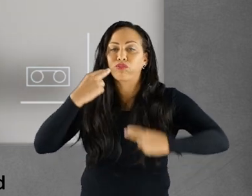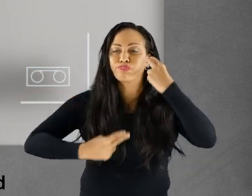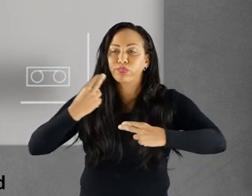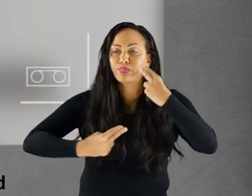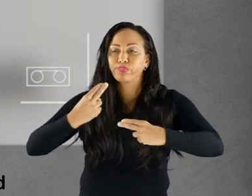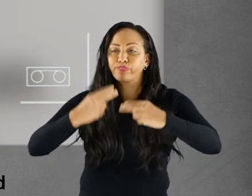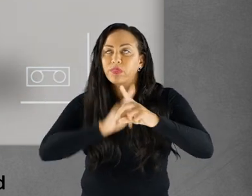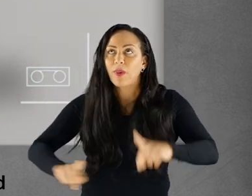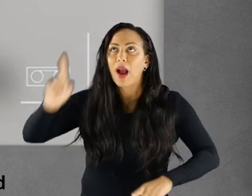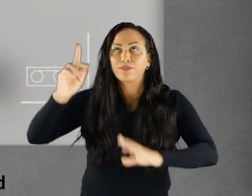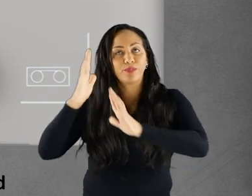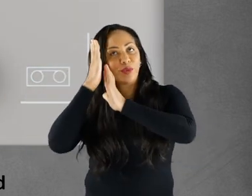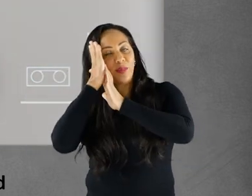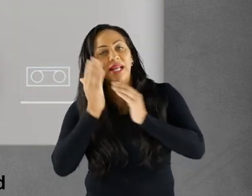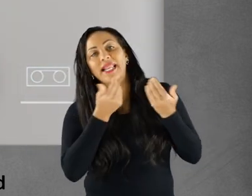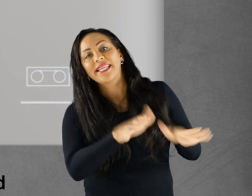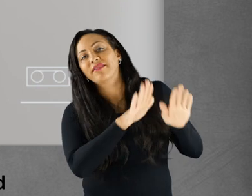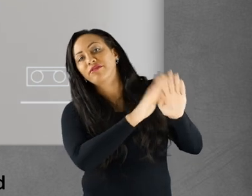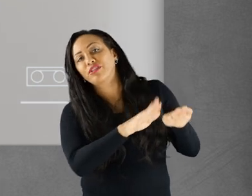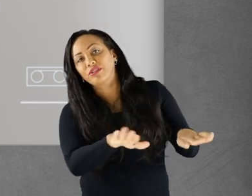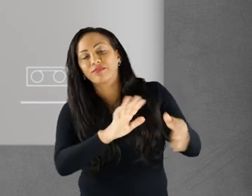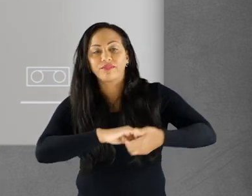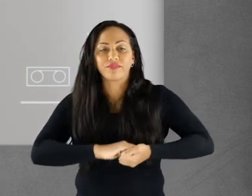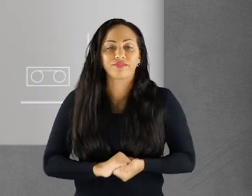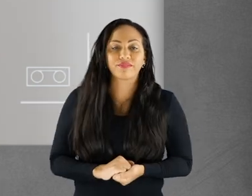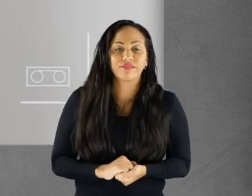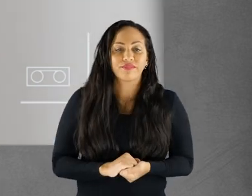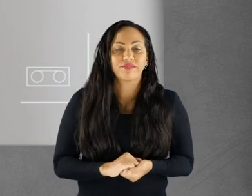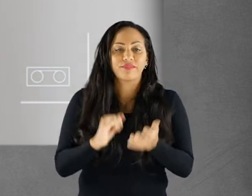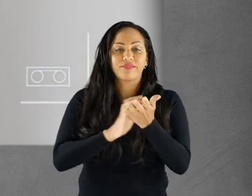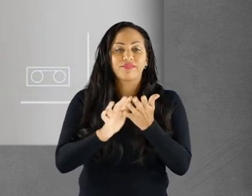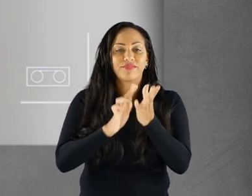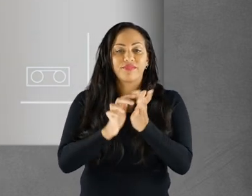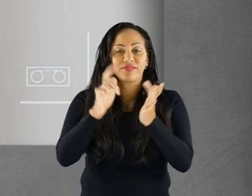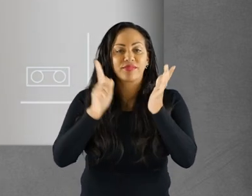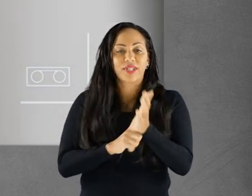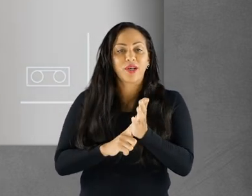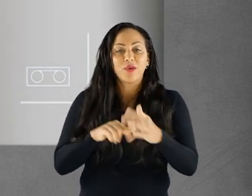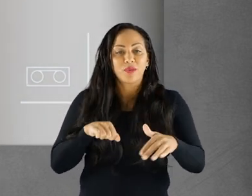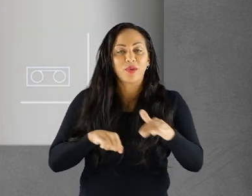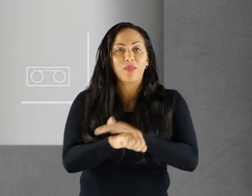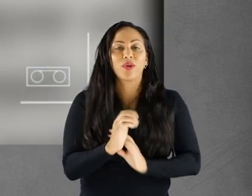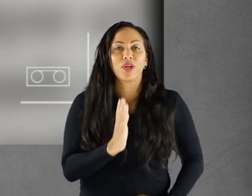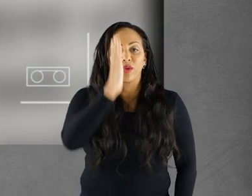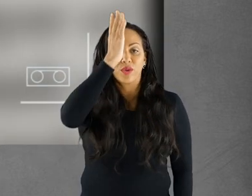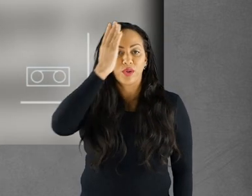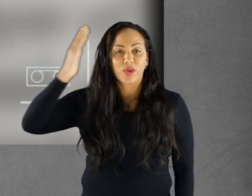tired they just about had the energy to eat their evening meal and go to bed, leaving the children up to their own devices.